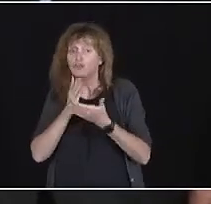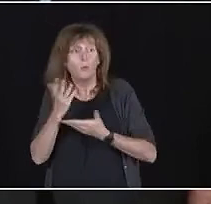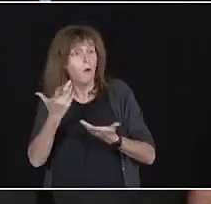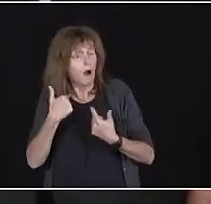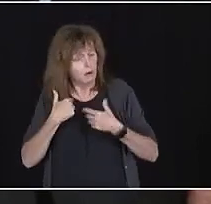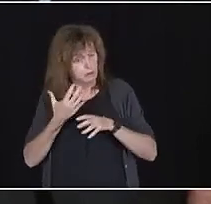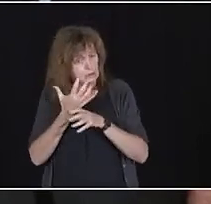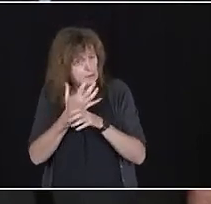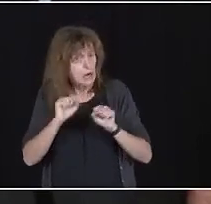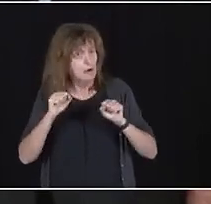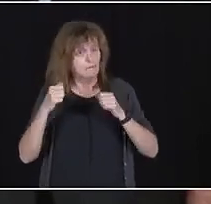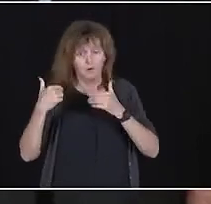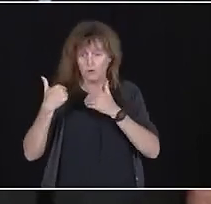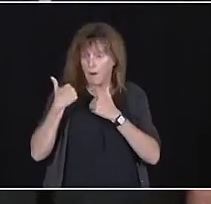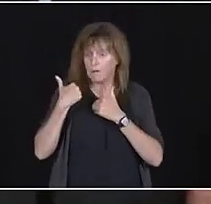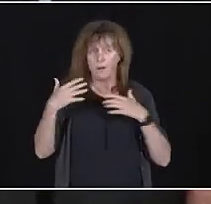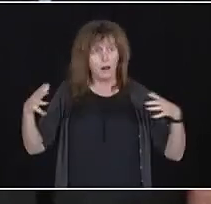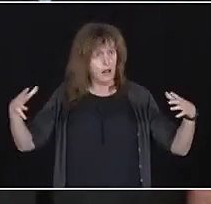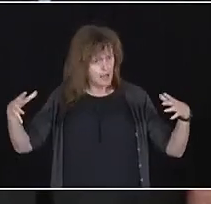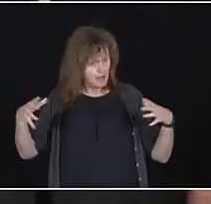that allowed the full participation of all members.